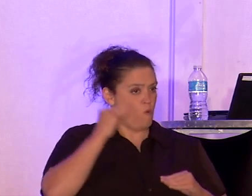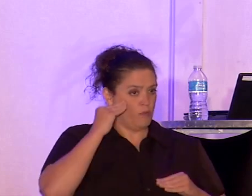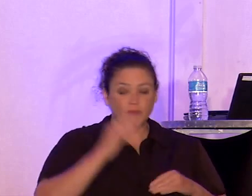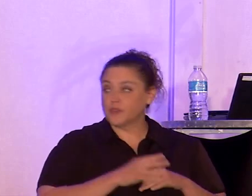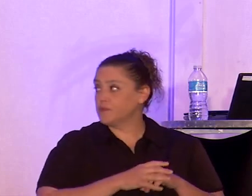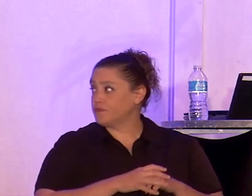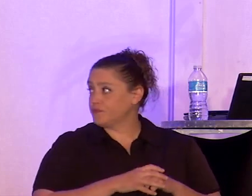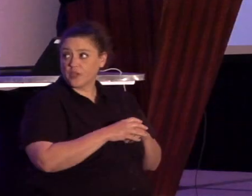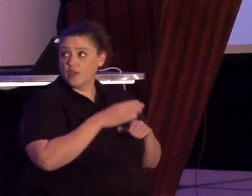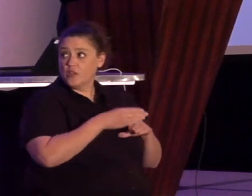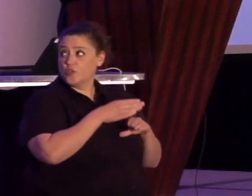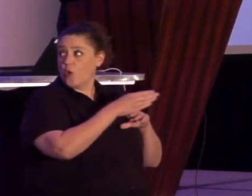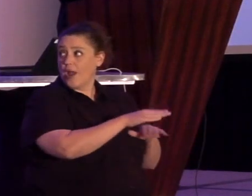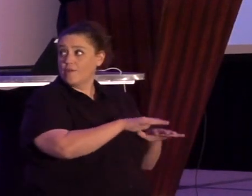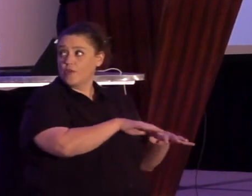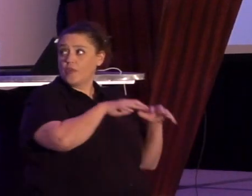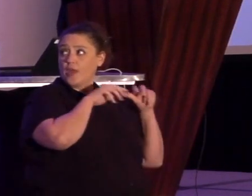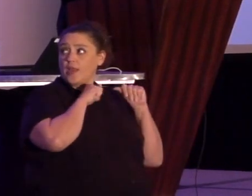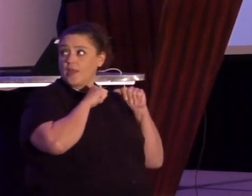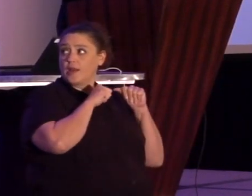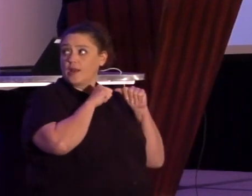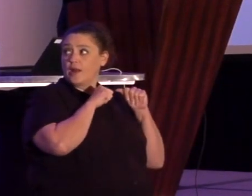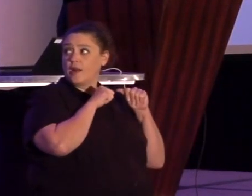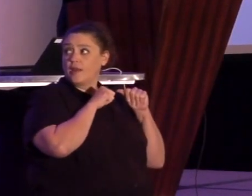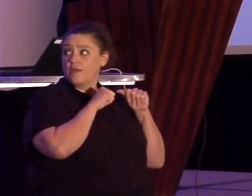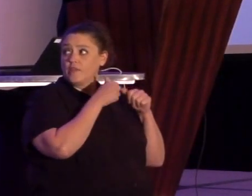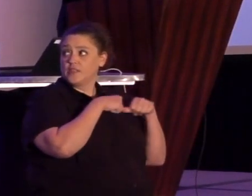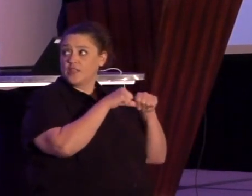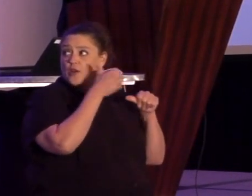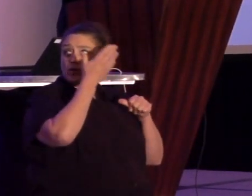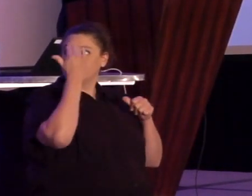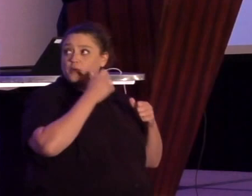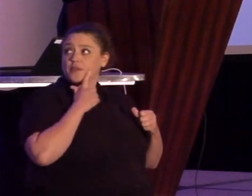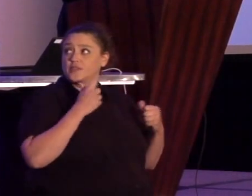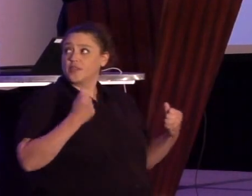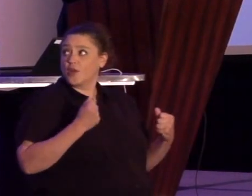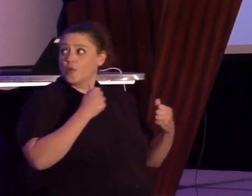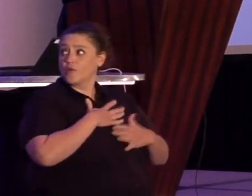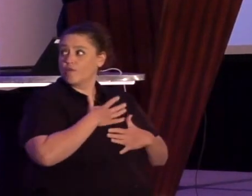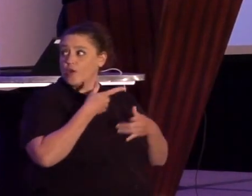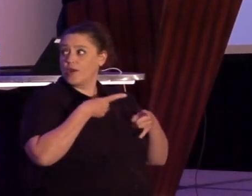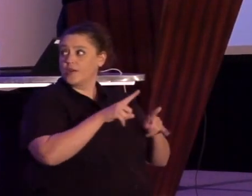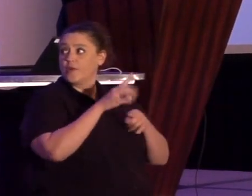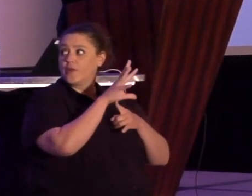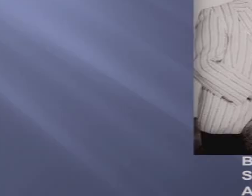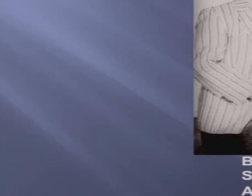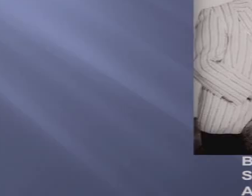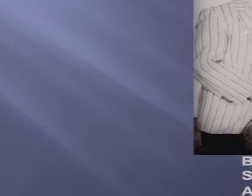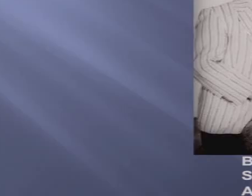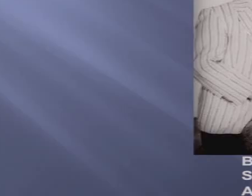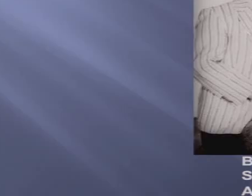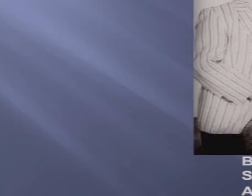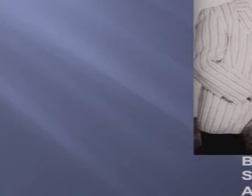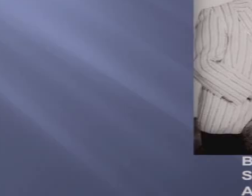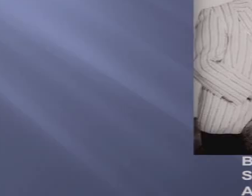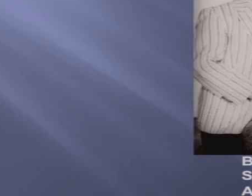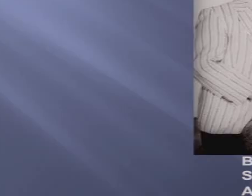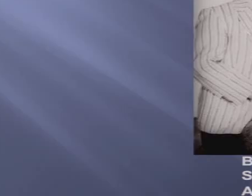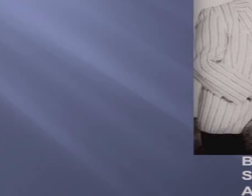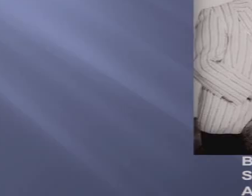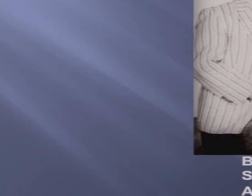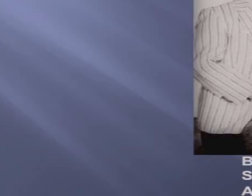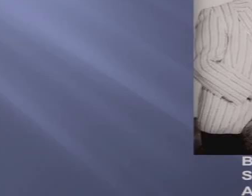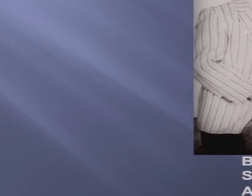fleeing these areas in abject terror in the 50s and 60s, aided and abetted